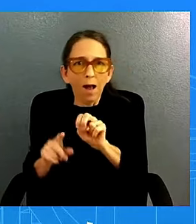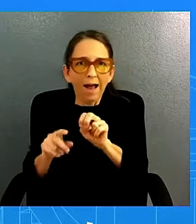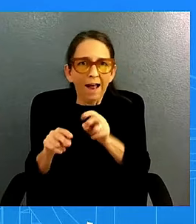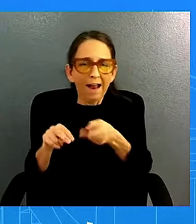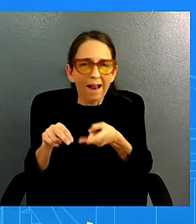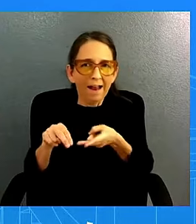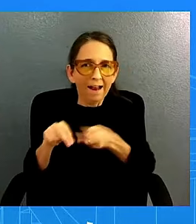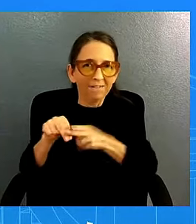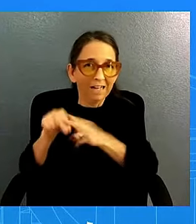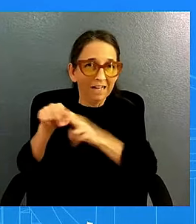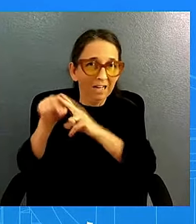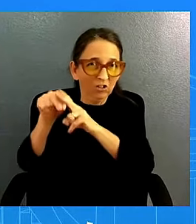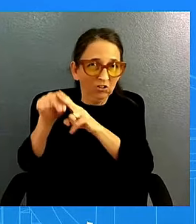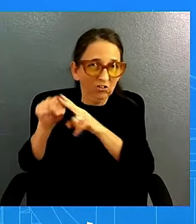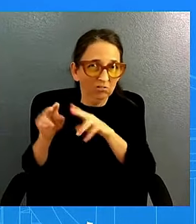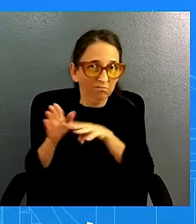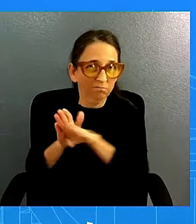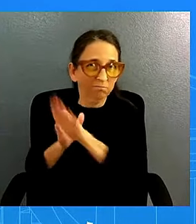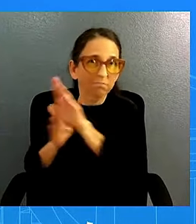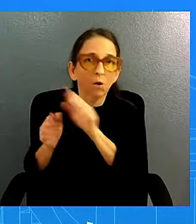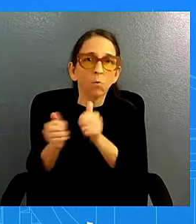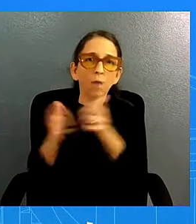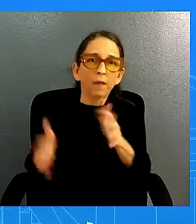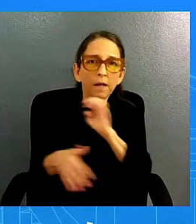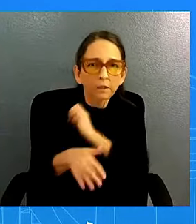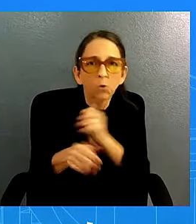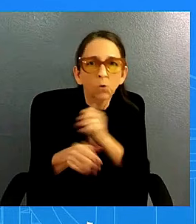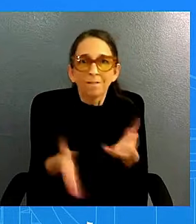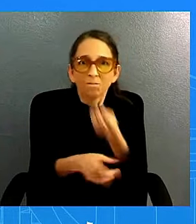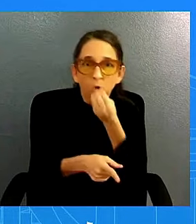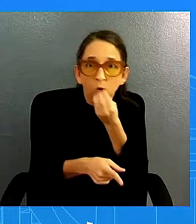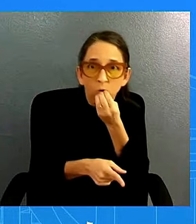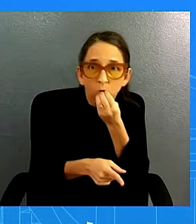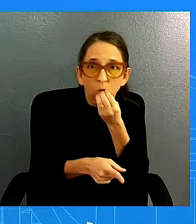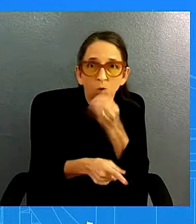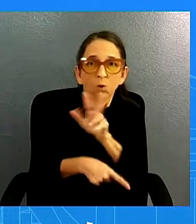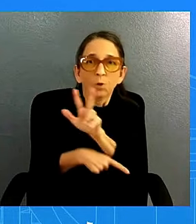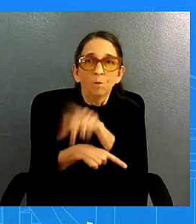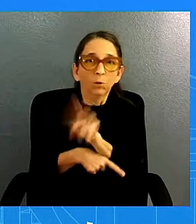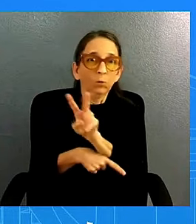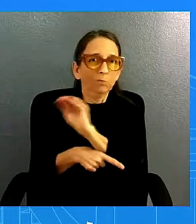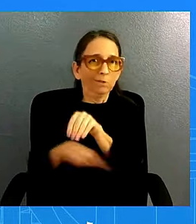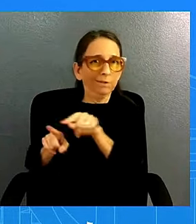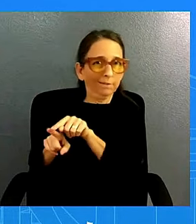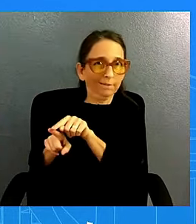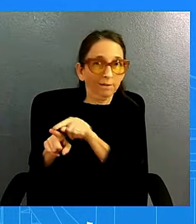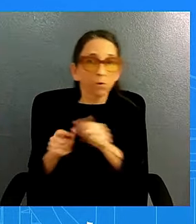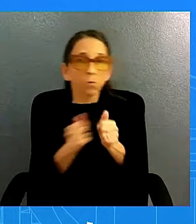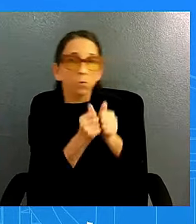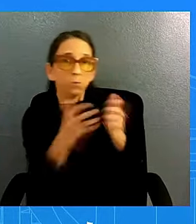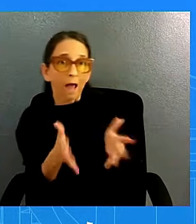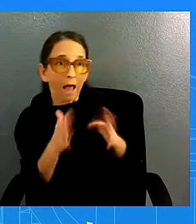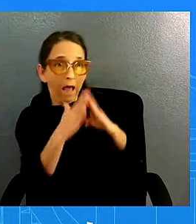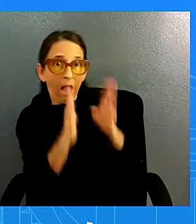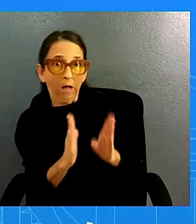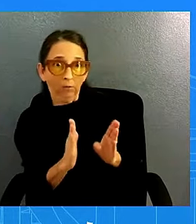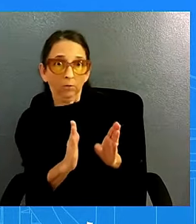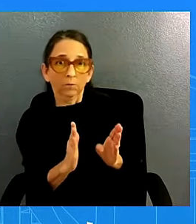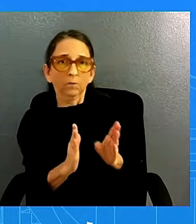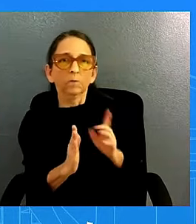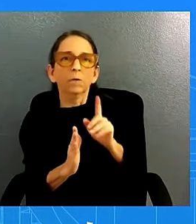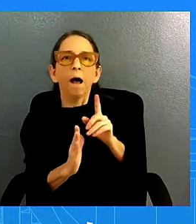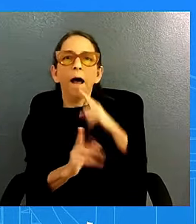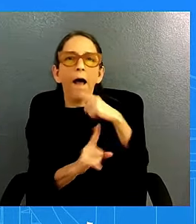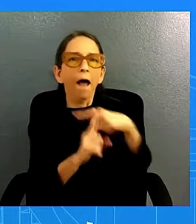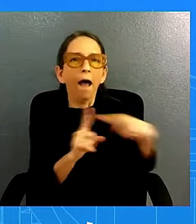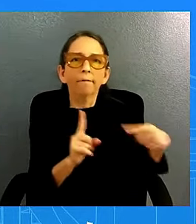.2 percent core inflation cpi without shelter half of that 1.6 percent so it really gives you a flavor